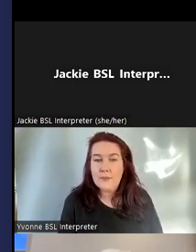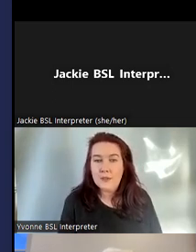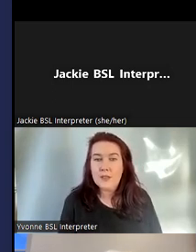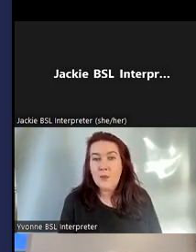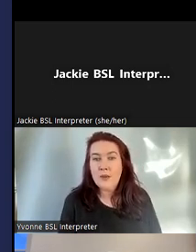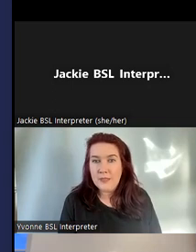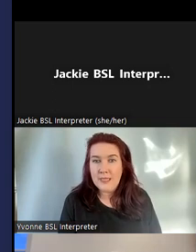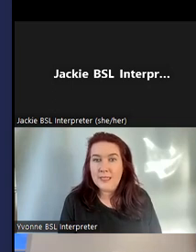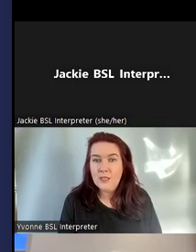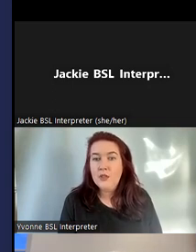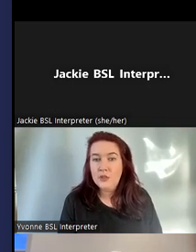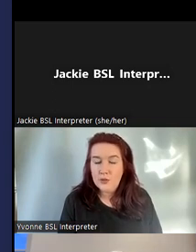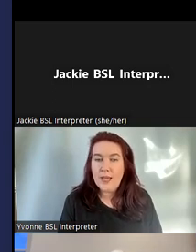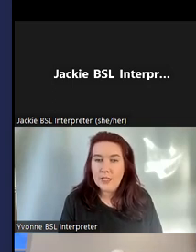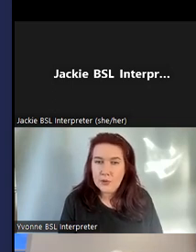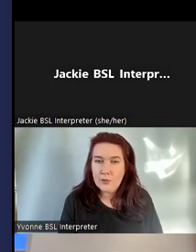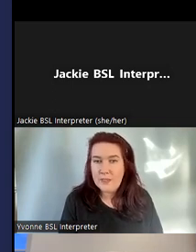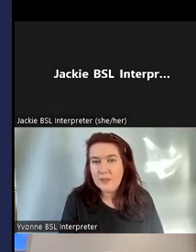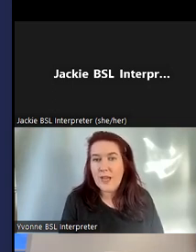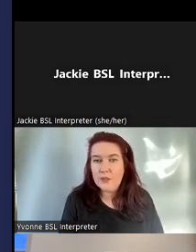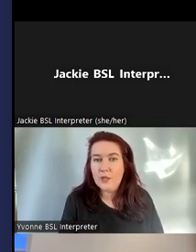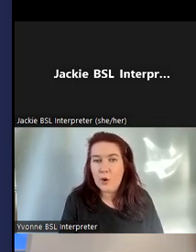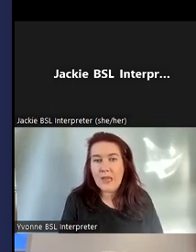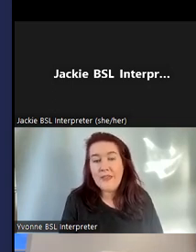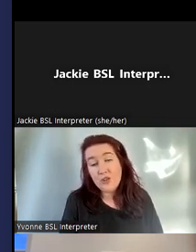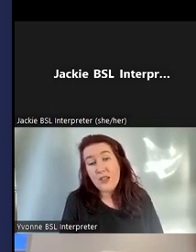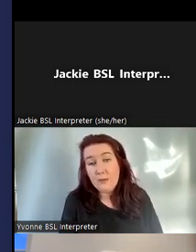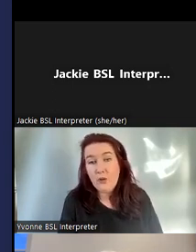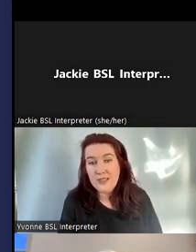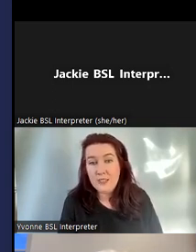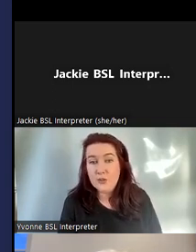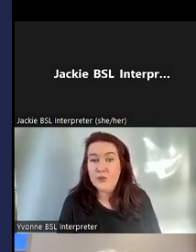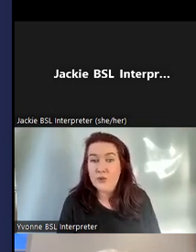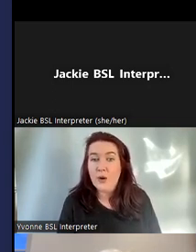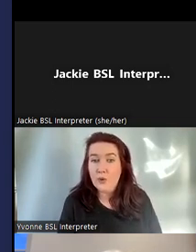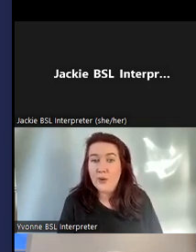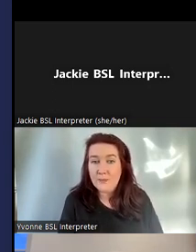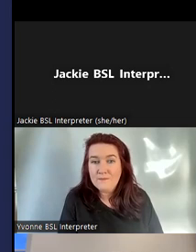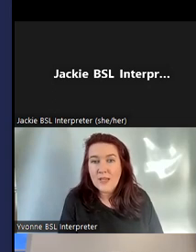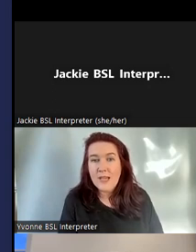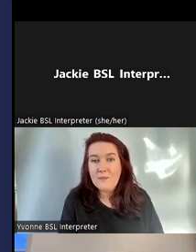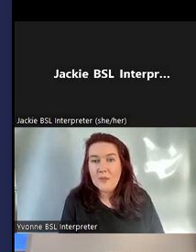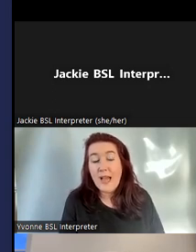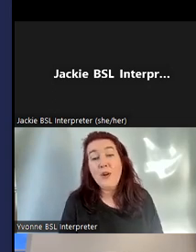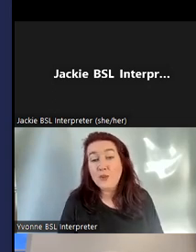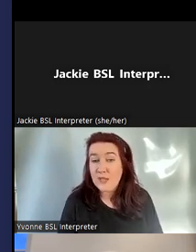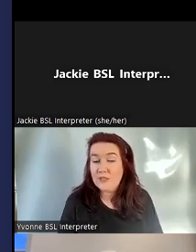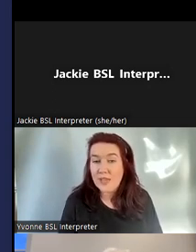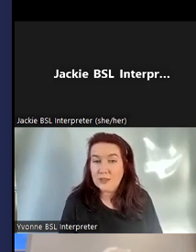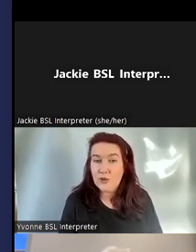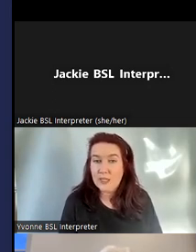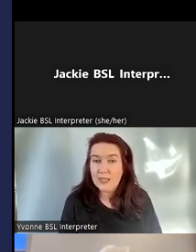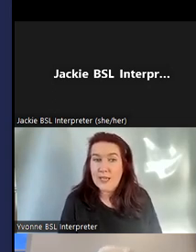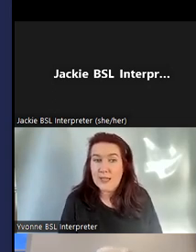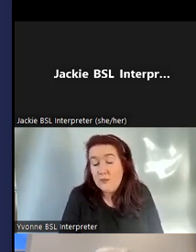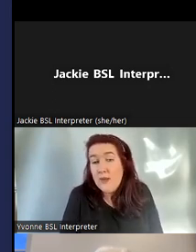someone in place to do that initial piece of cataloguing work and then train up the volunteers to do that ongoing and also to have